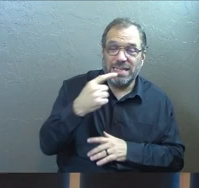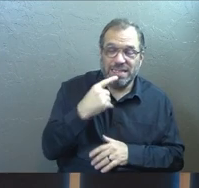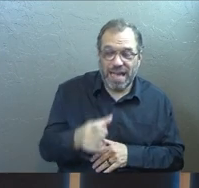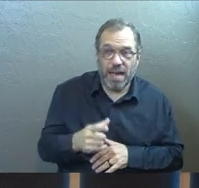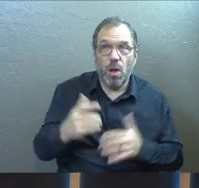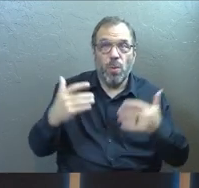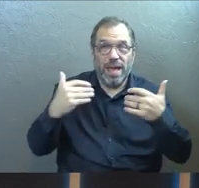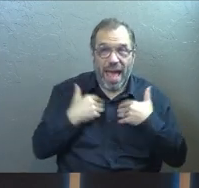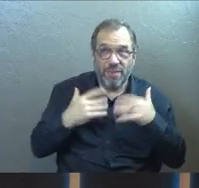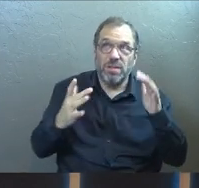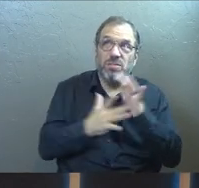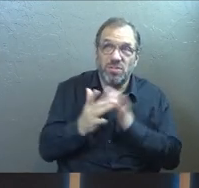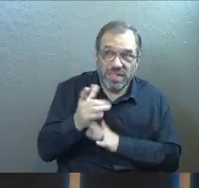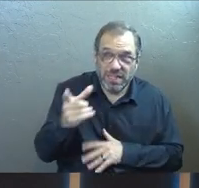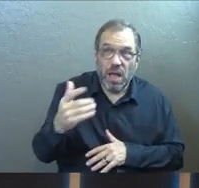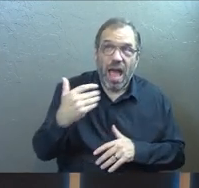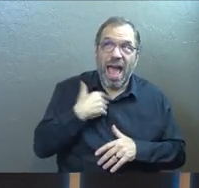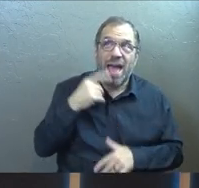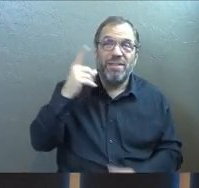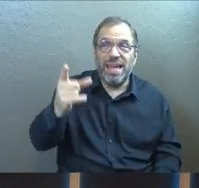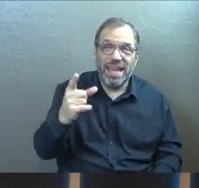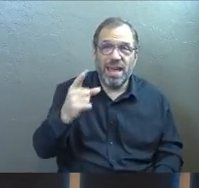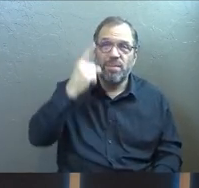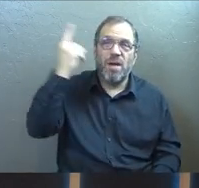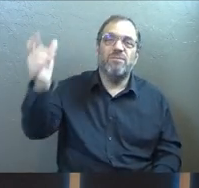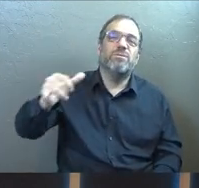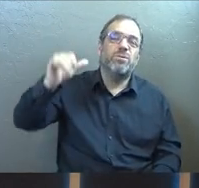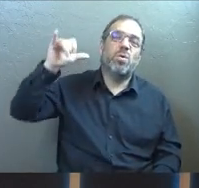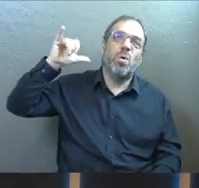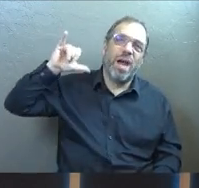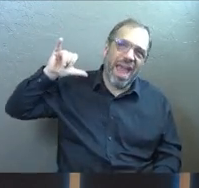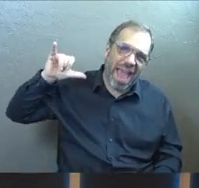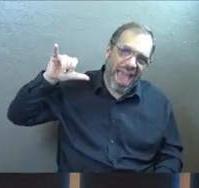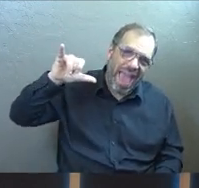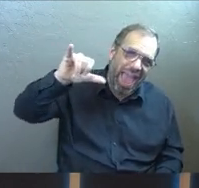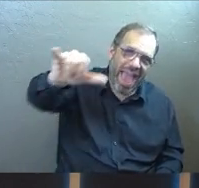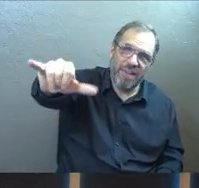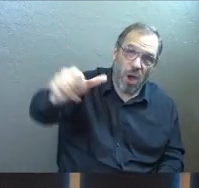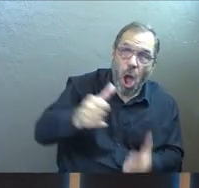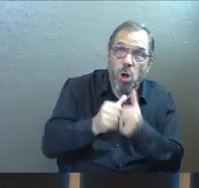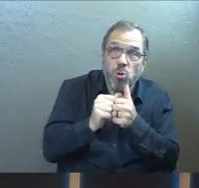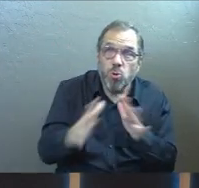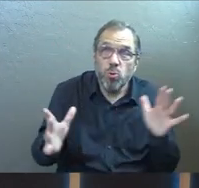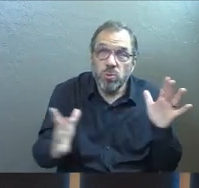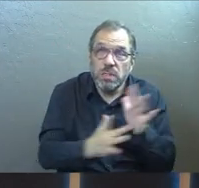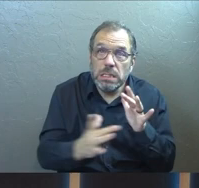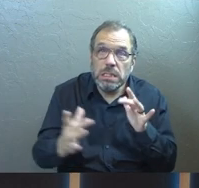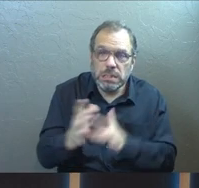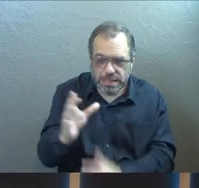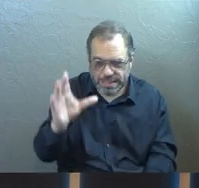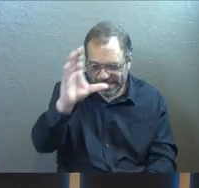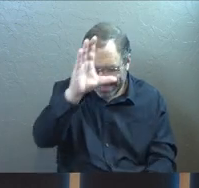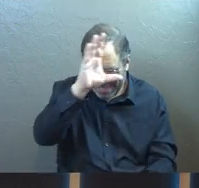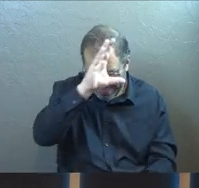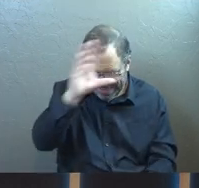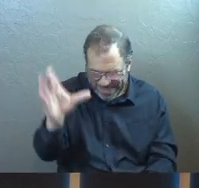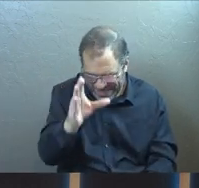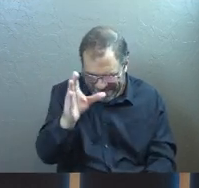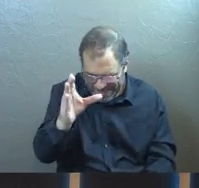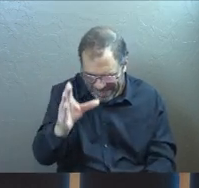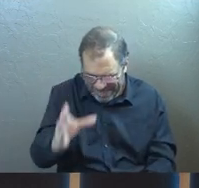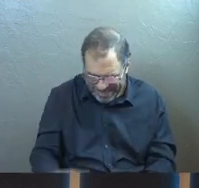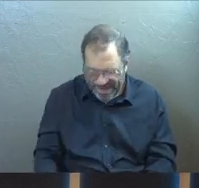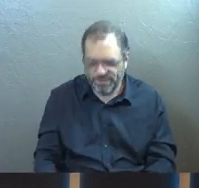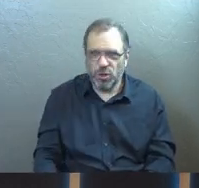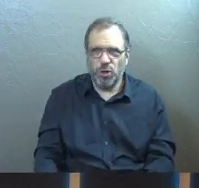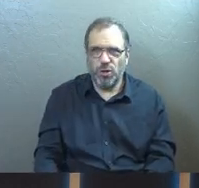said, we have him and we have him eternally. And we will never lose the greatest treasure that there ever was.